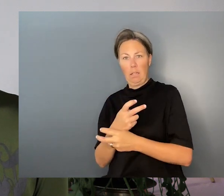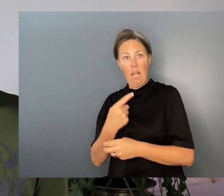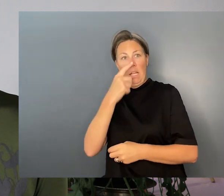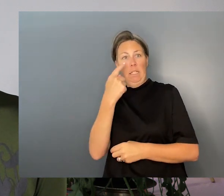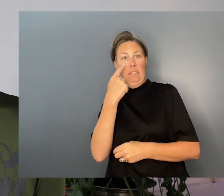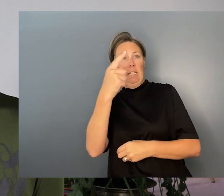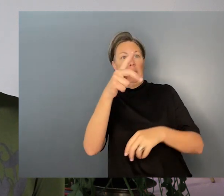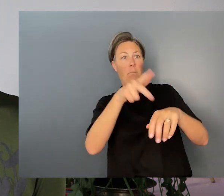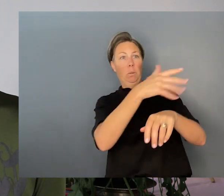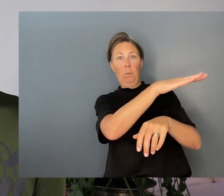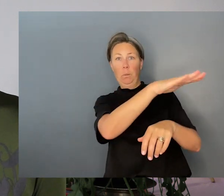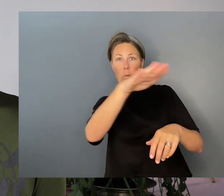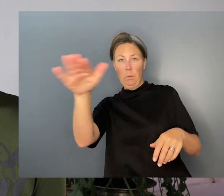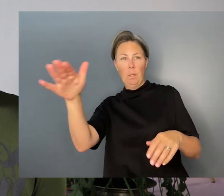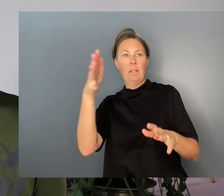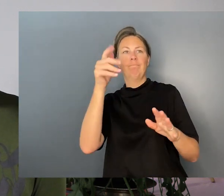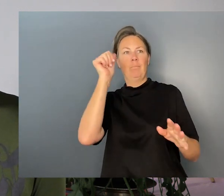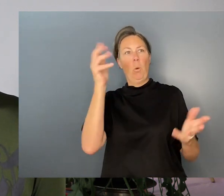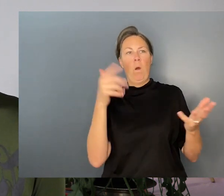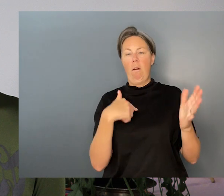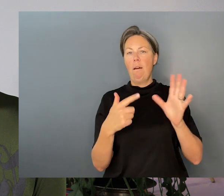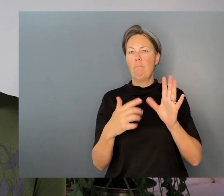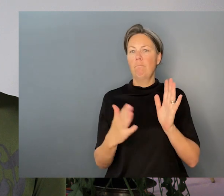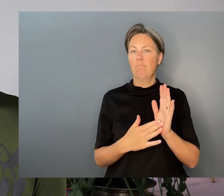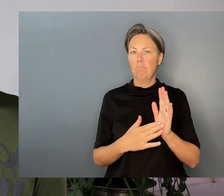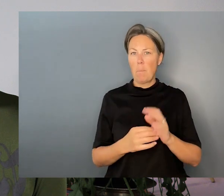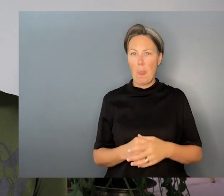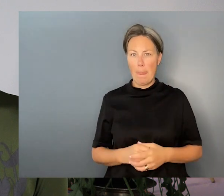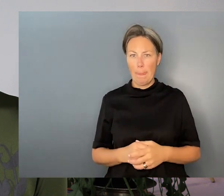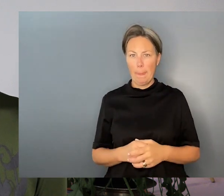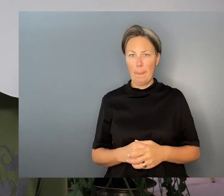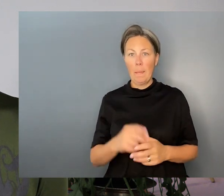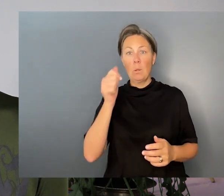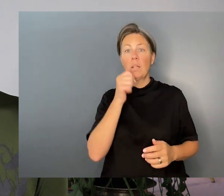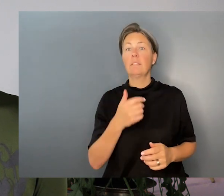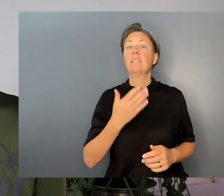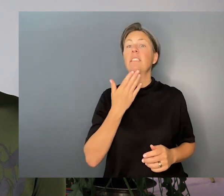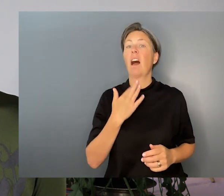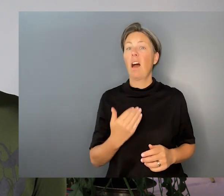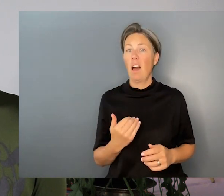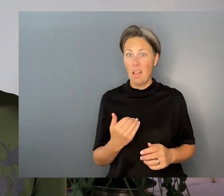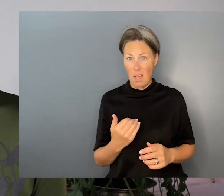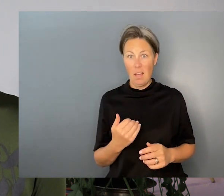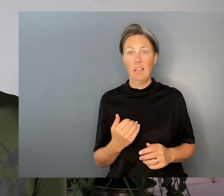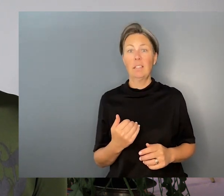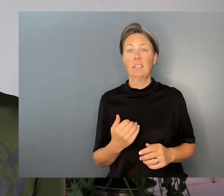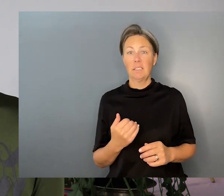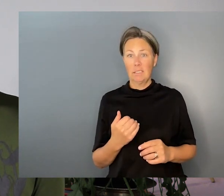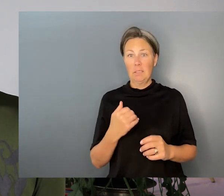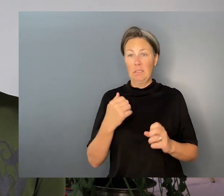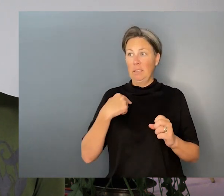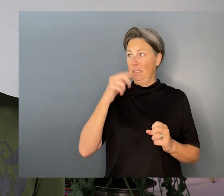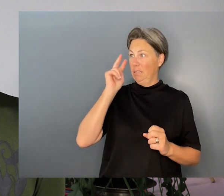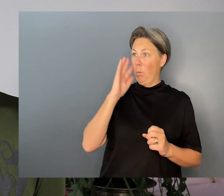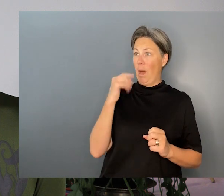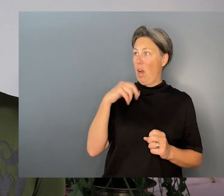We mapped ourselves to the spot and found a name for what we were looking at. Desire warps a landscape. Their mountains but